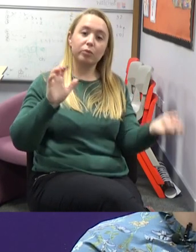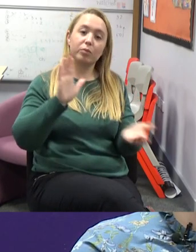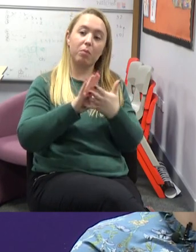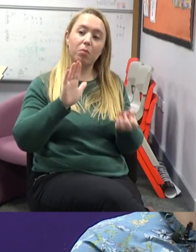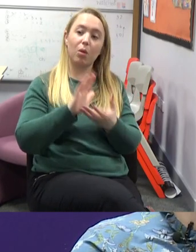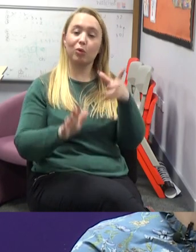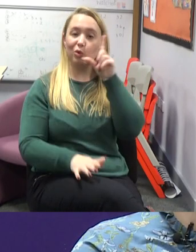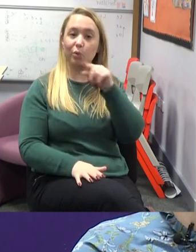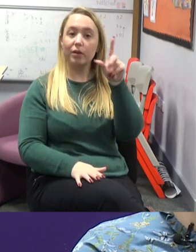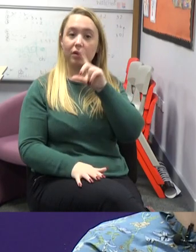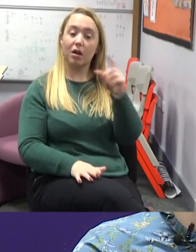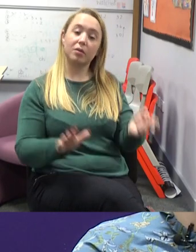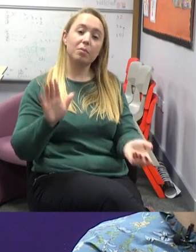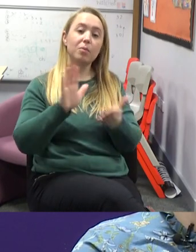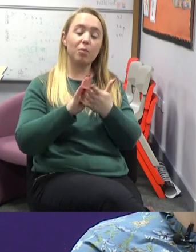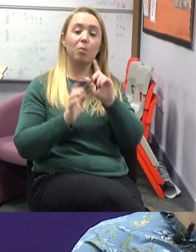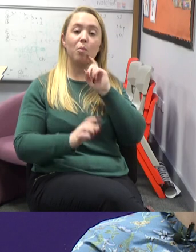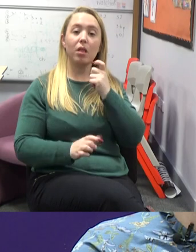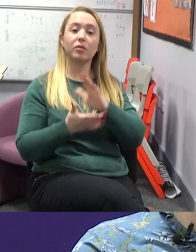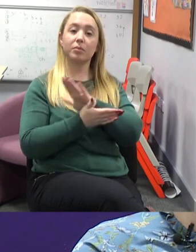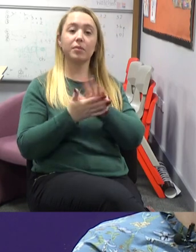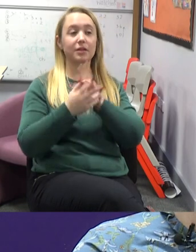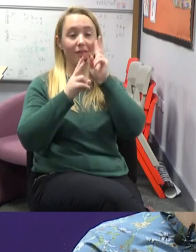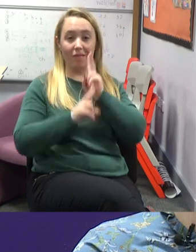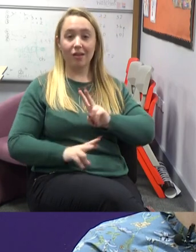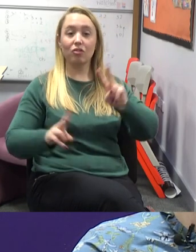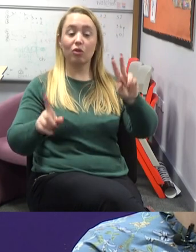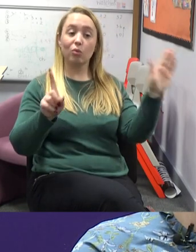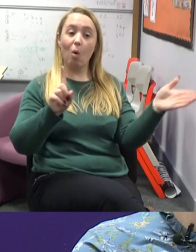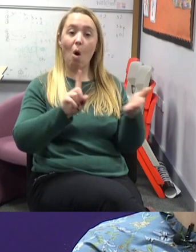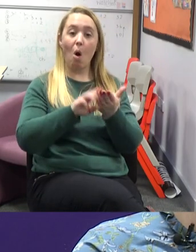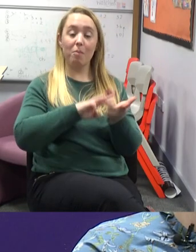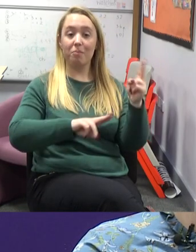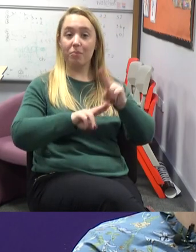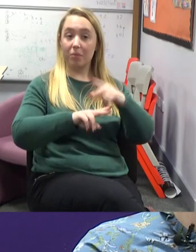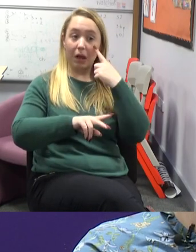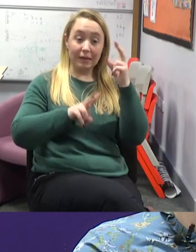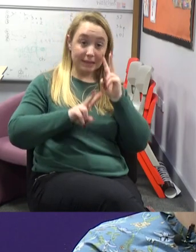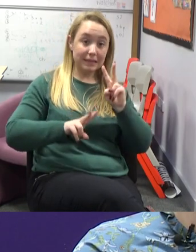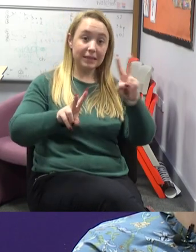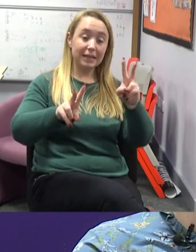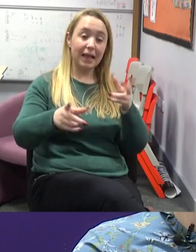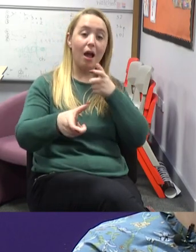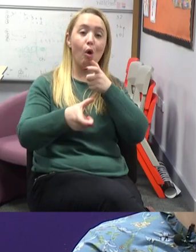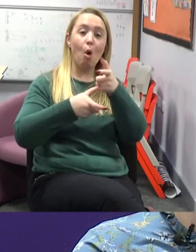and we put it on our Twitter feed. And it means that all parents can see and comment on what's happening.